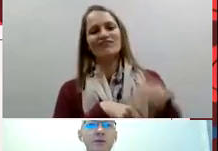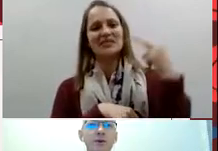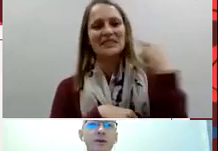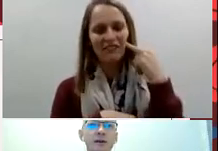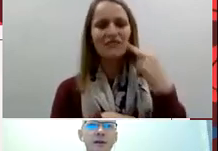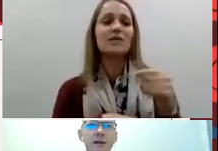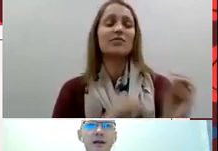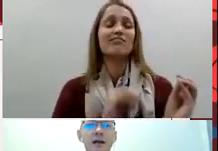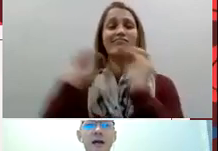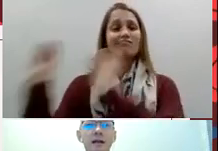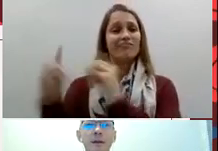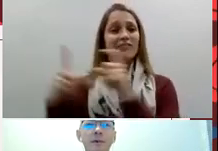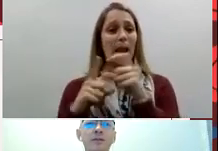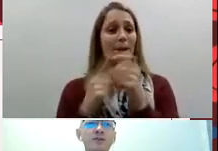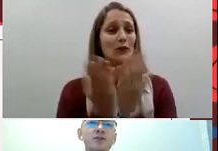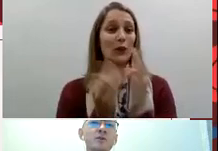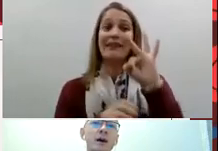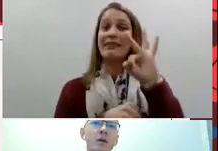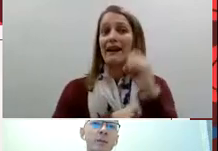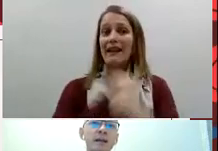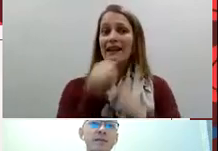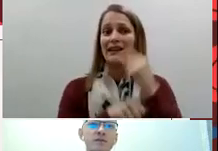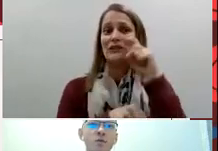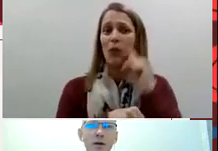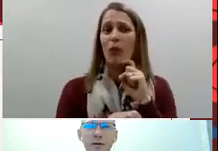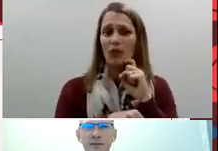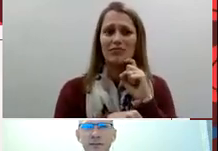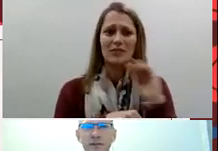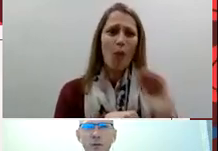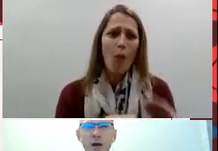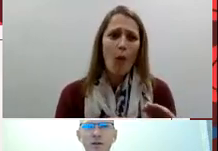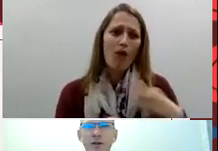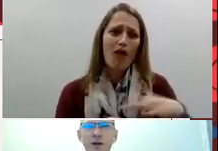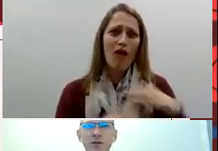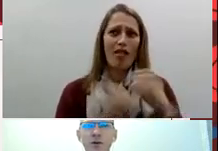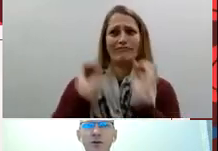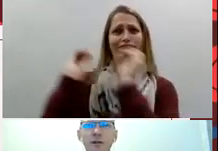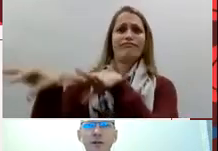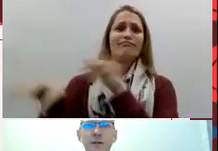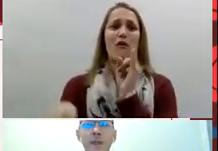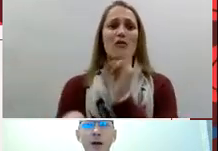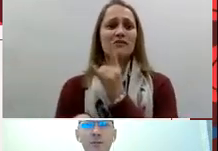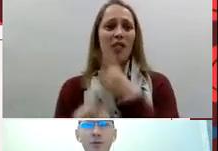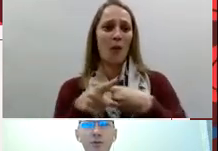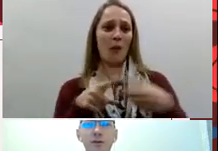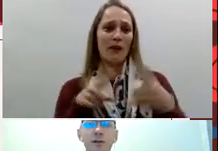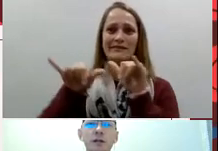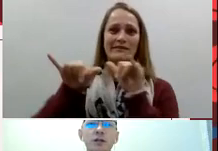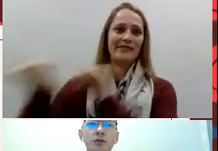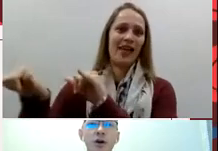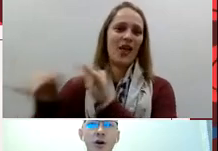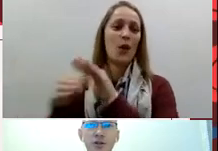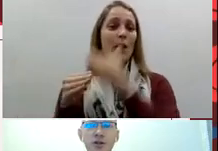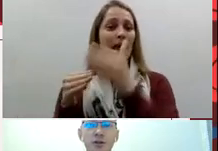I was born and my mother assumed that I would be deaf as well and when I was three years old I was moved